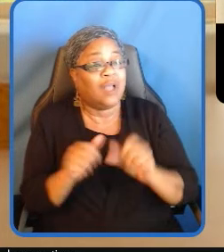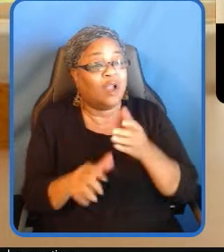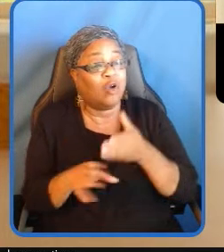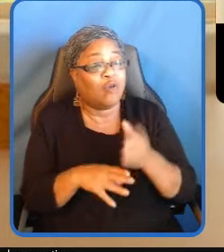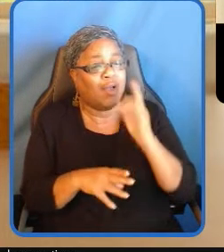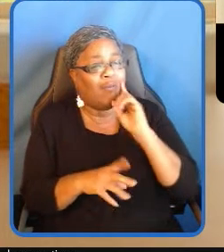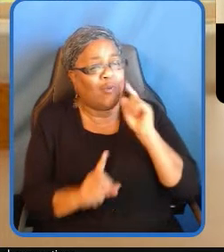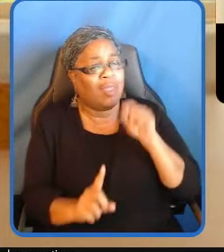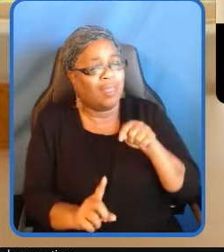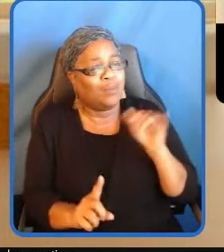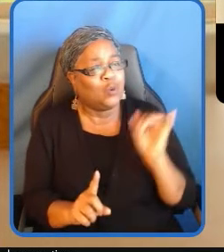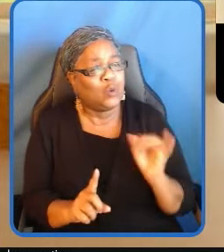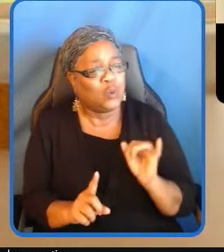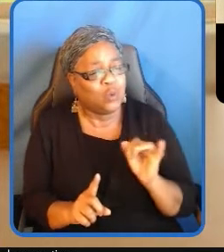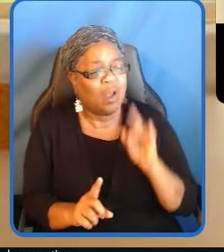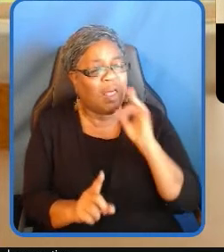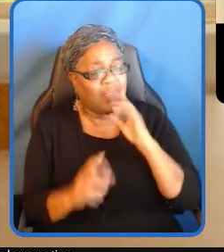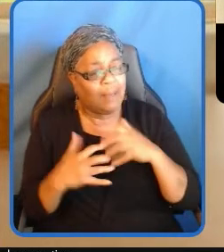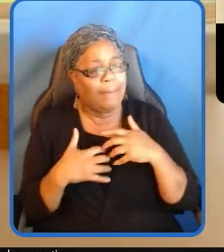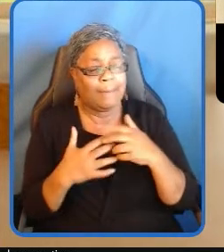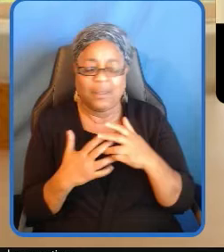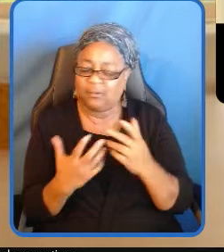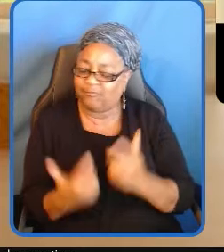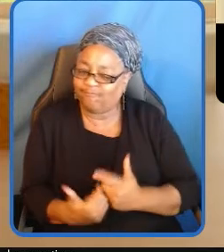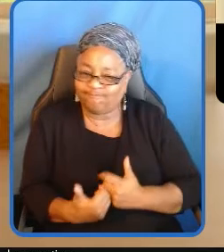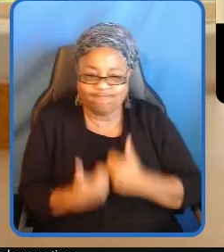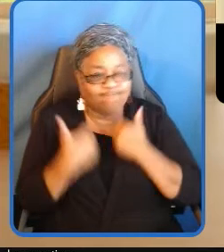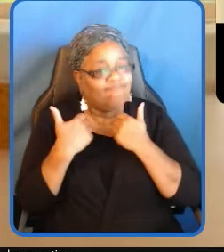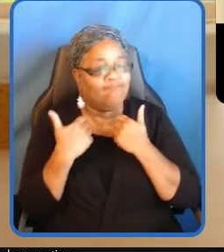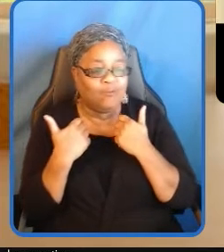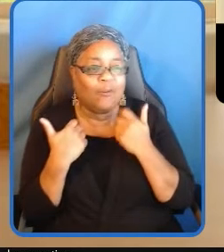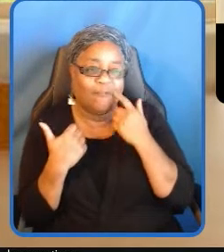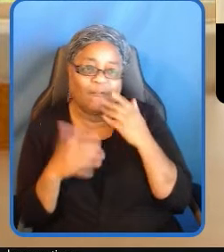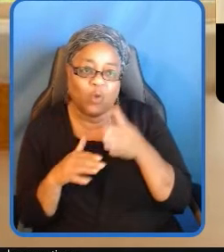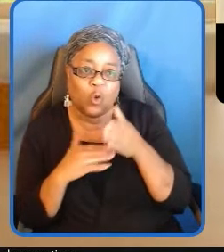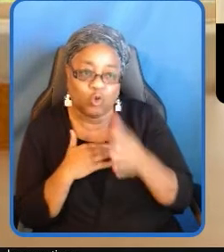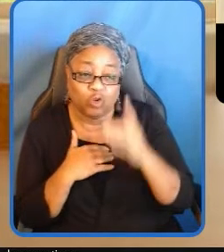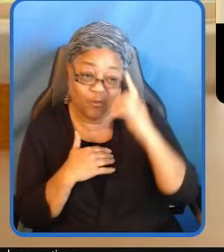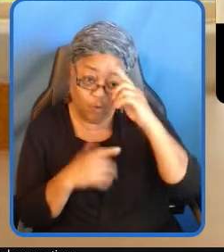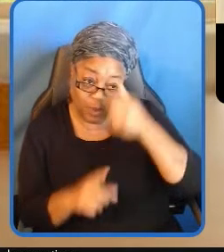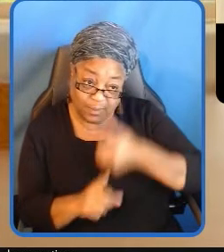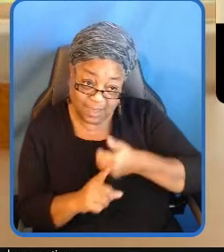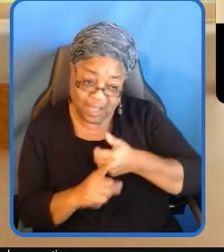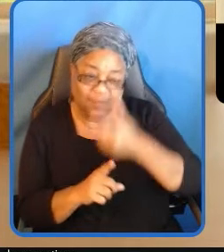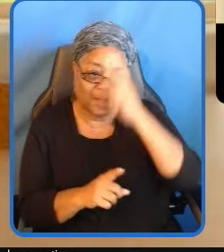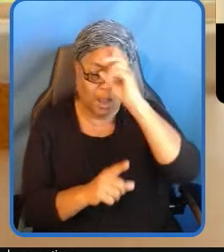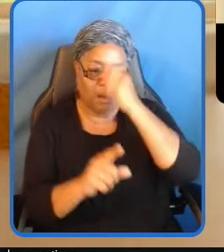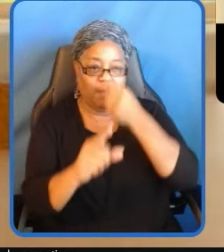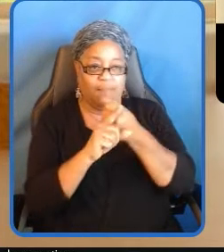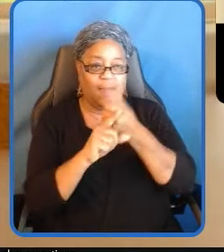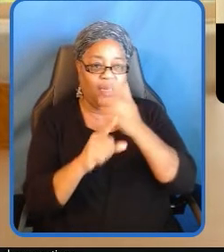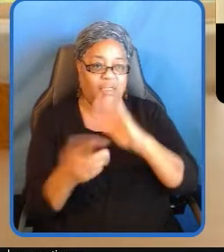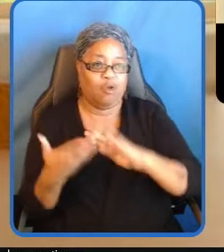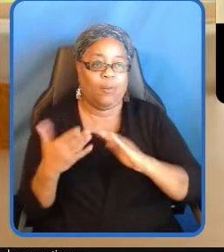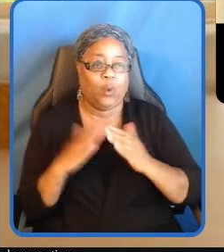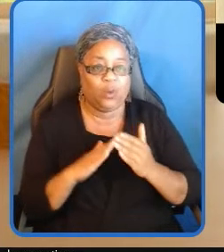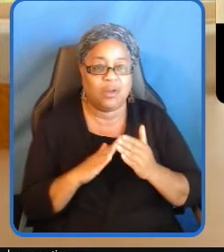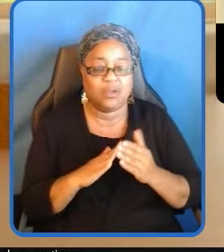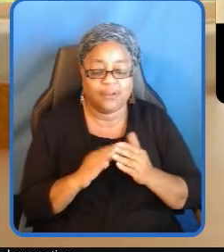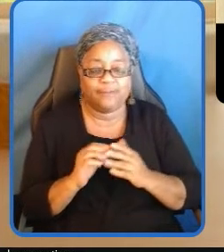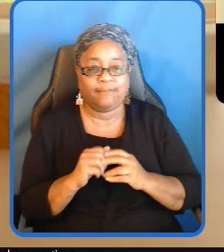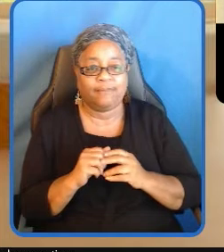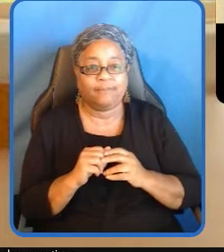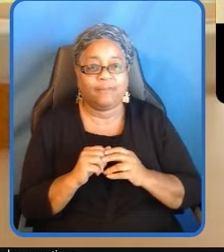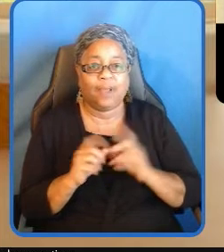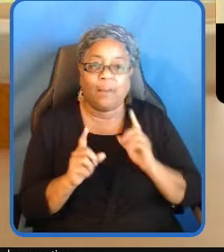build an exciting thriving future for themselves while also making a difference in their own communities but